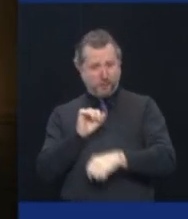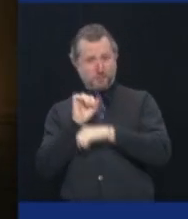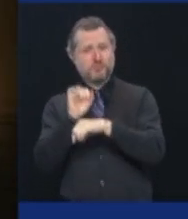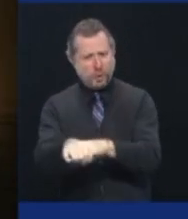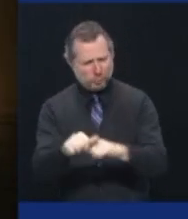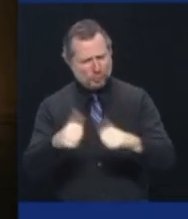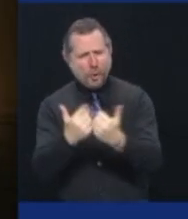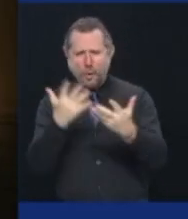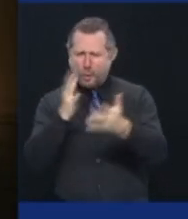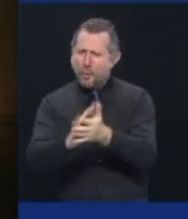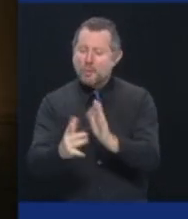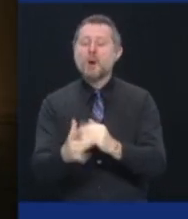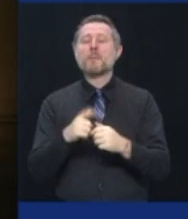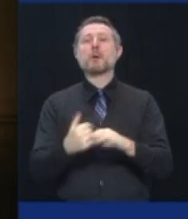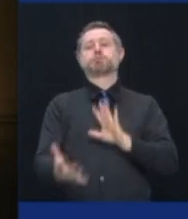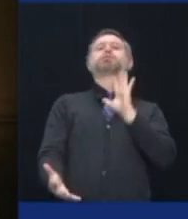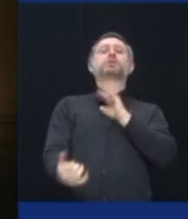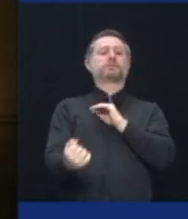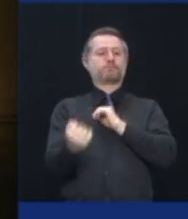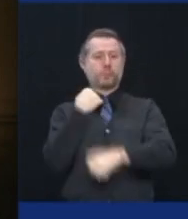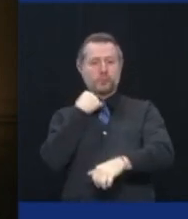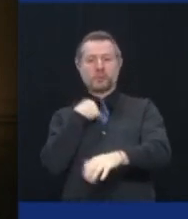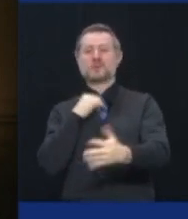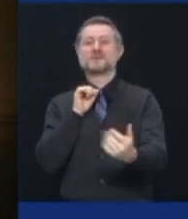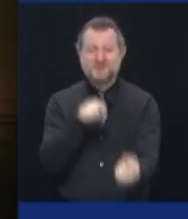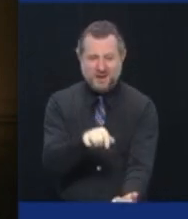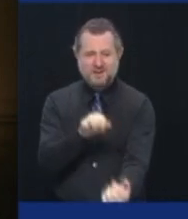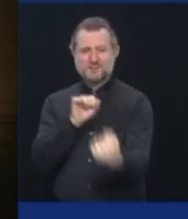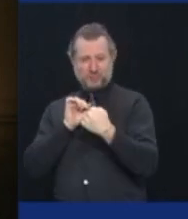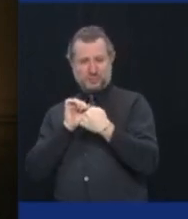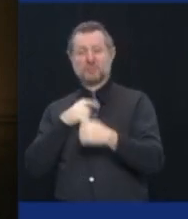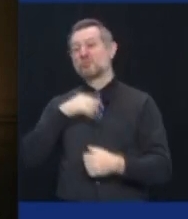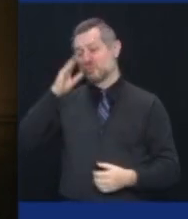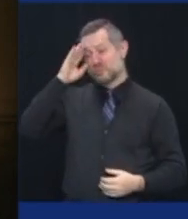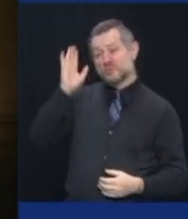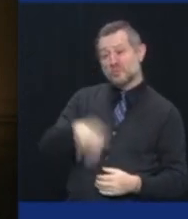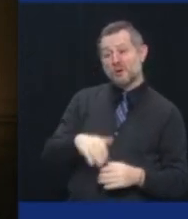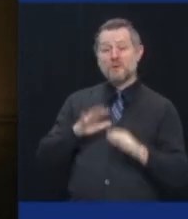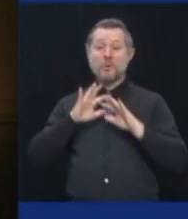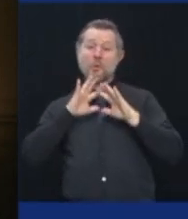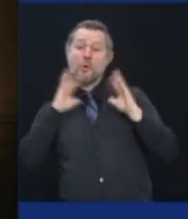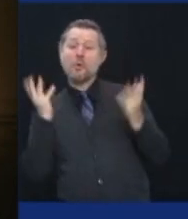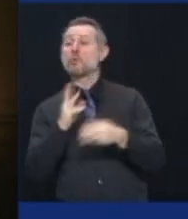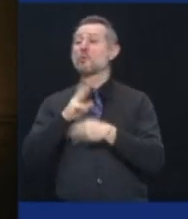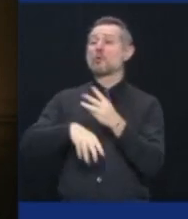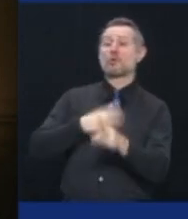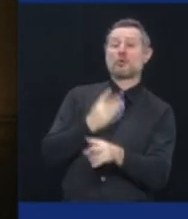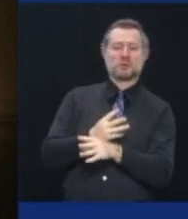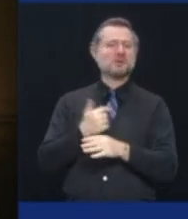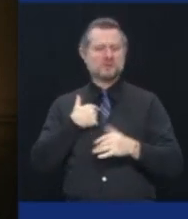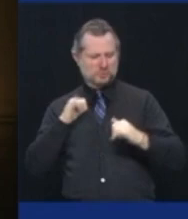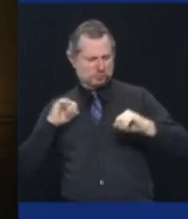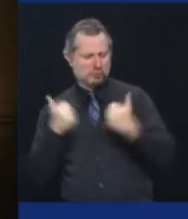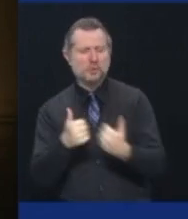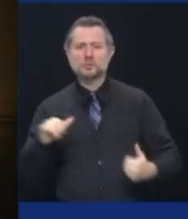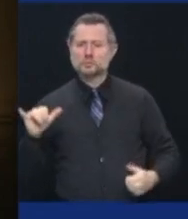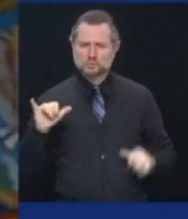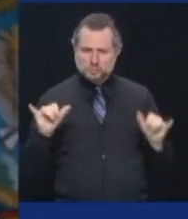Likewise, there are episodes in history that transform society, and COVID is one of those moments.